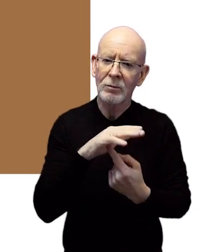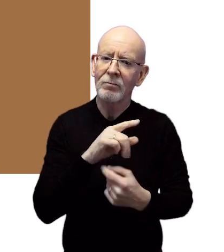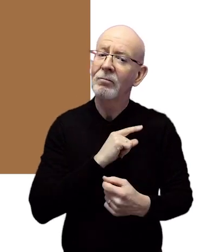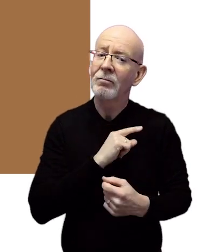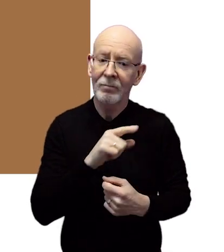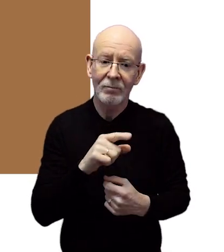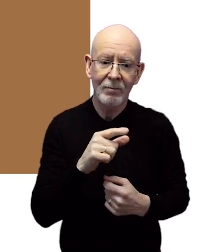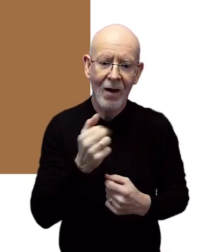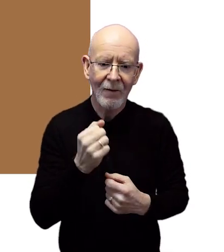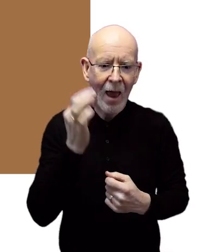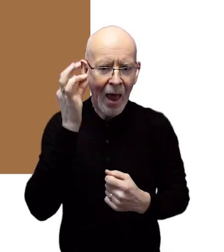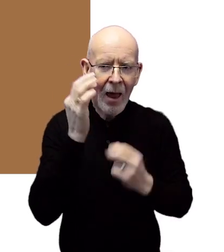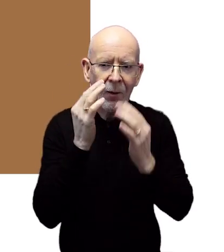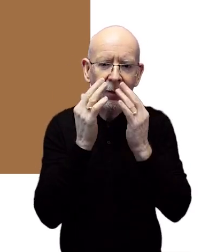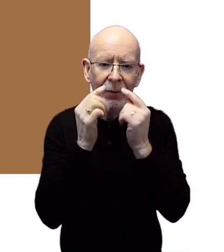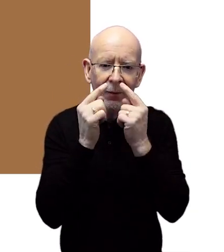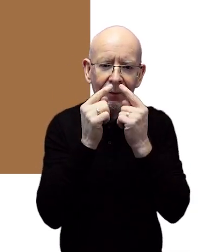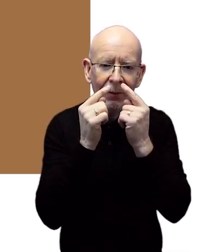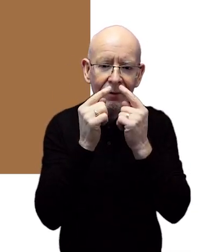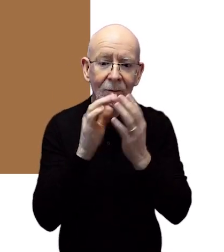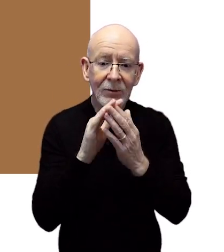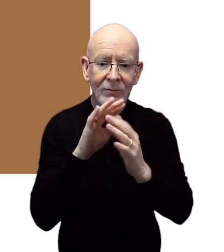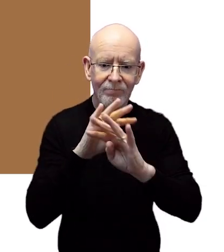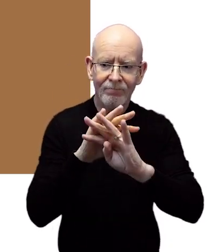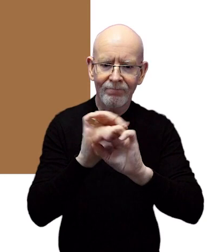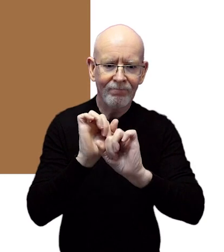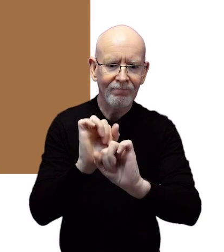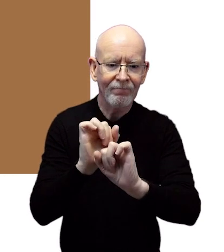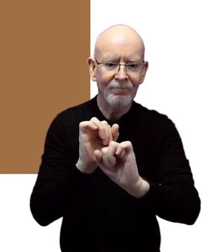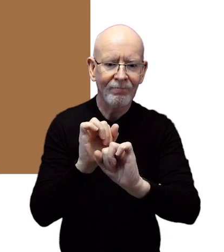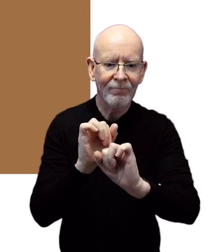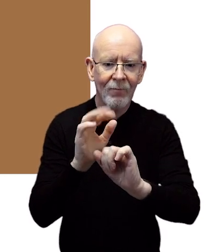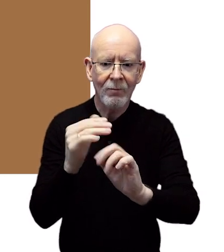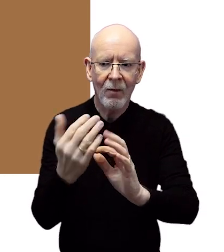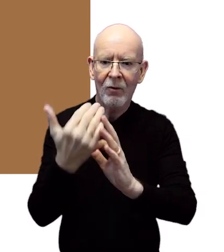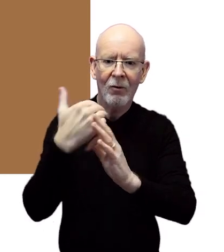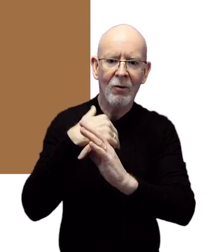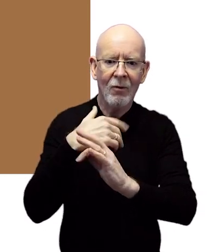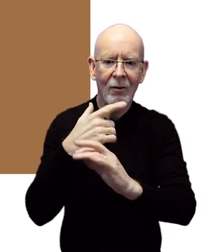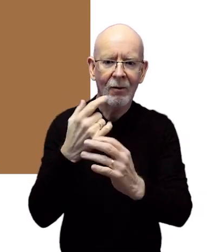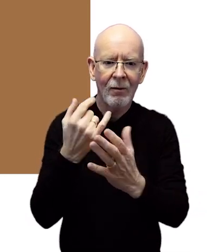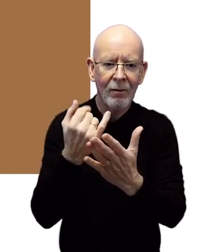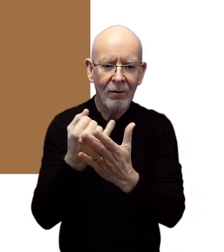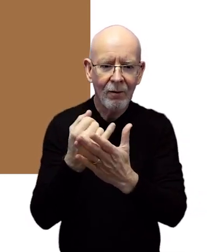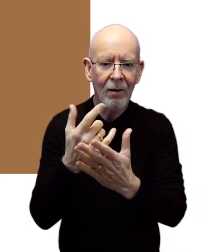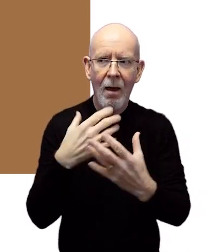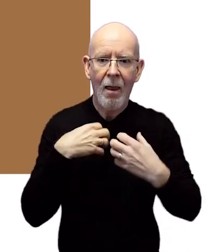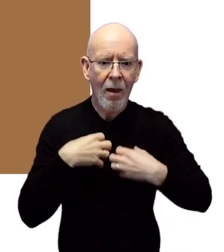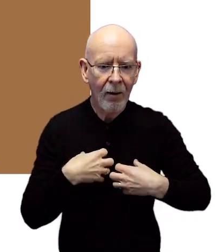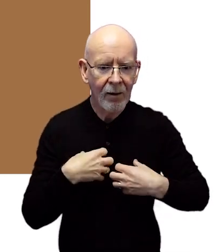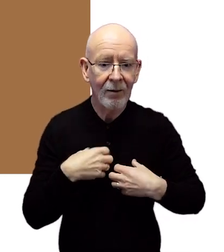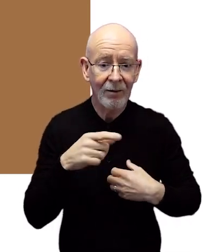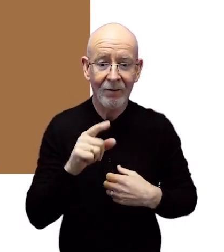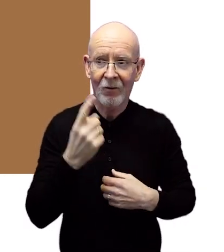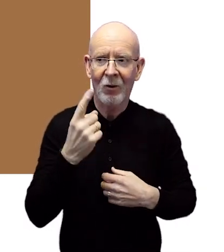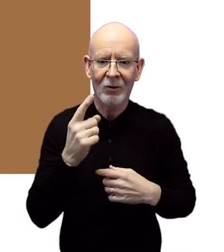as it contains small hairs which filter and track particles in the air, preventing them from passing into your lungs. So this is